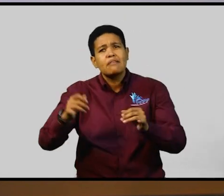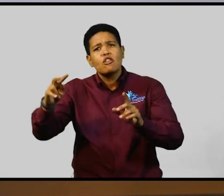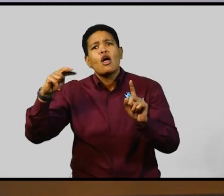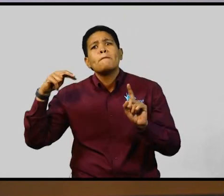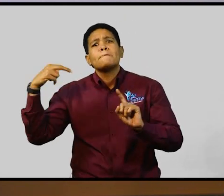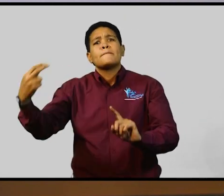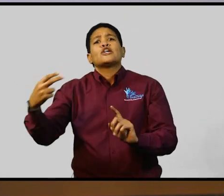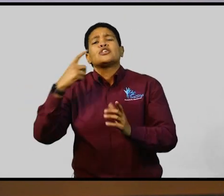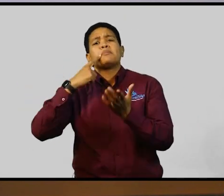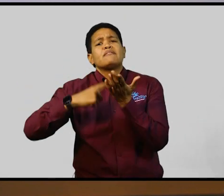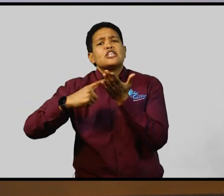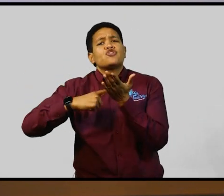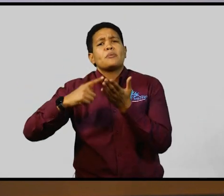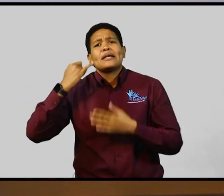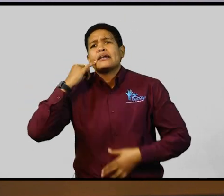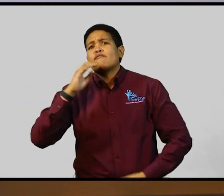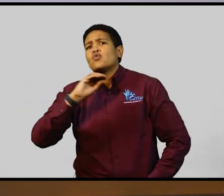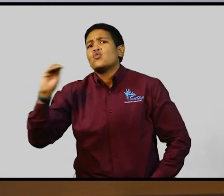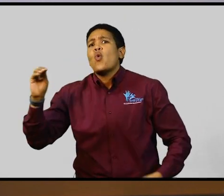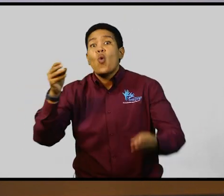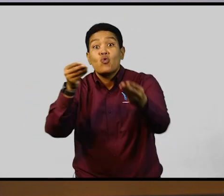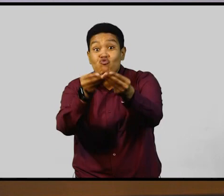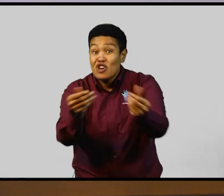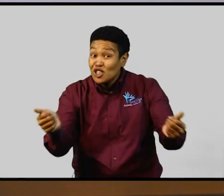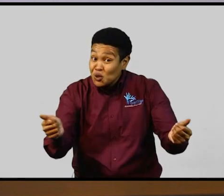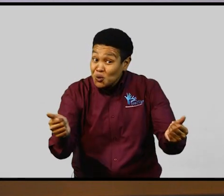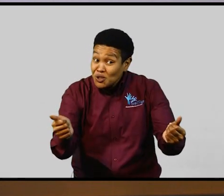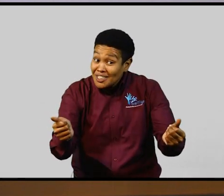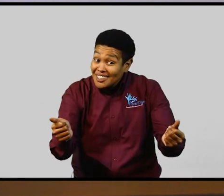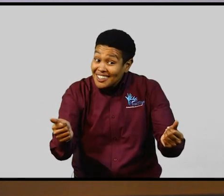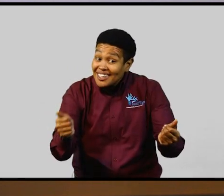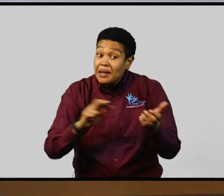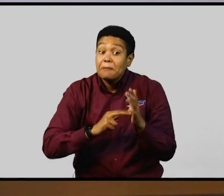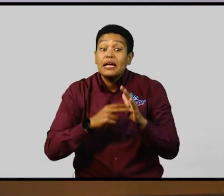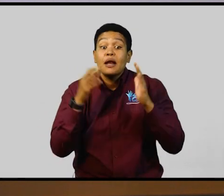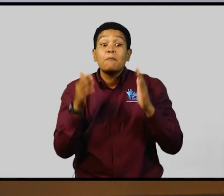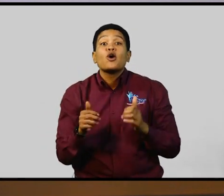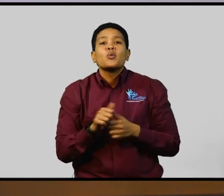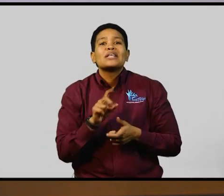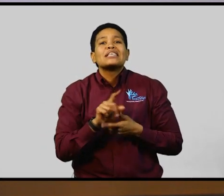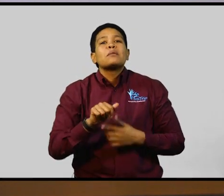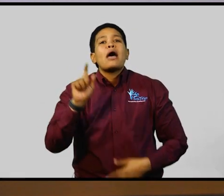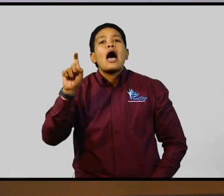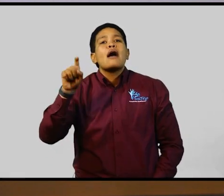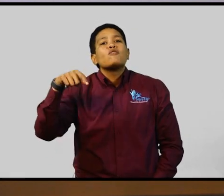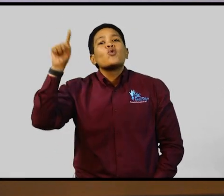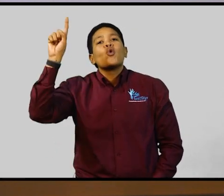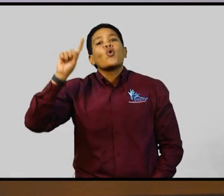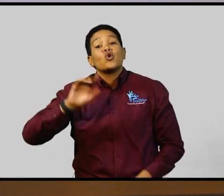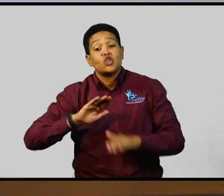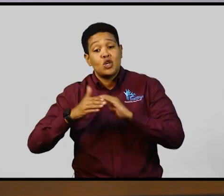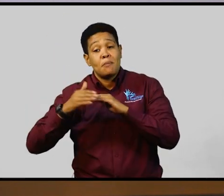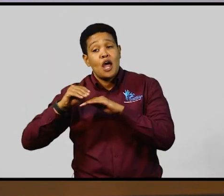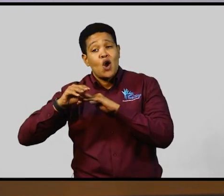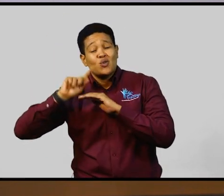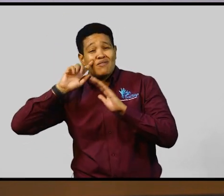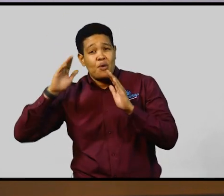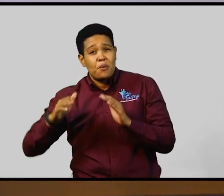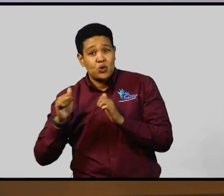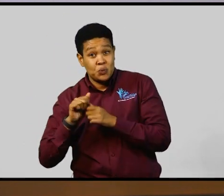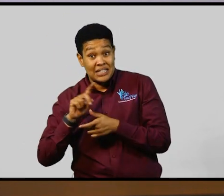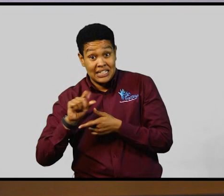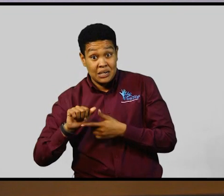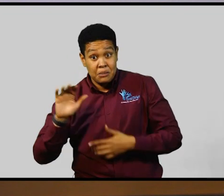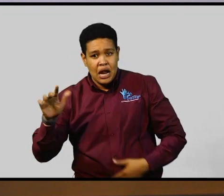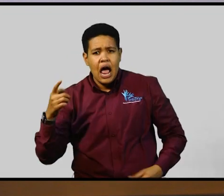of discrimination. If there is no resolution there, the person with disabilities have to go to the Jamaica Council for Persons with